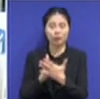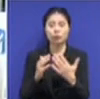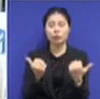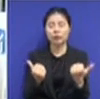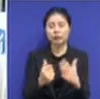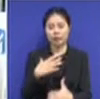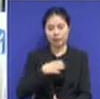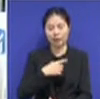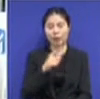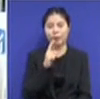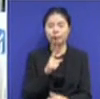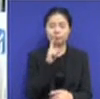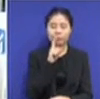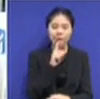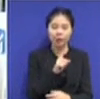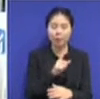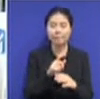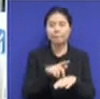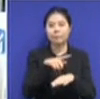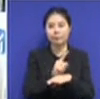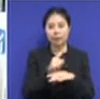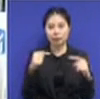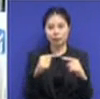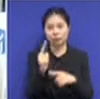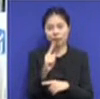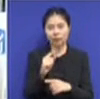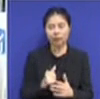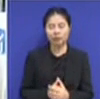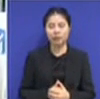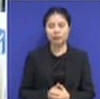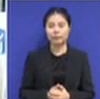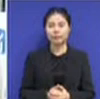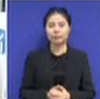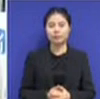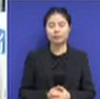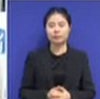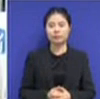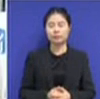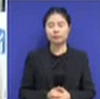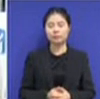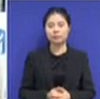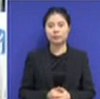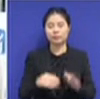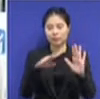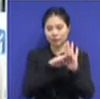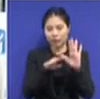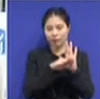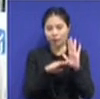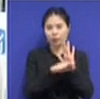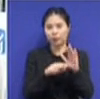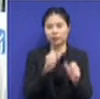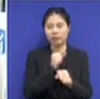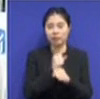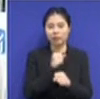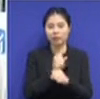out to be quite fast, especially during the moment that they proposed the two names as Prime Minister candidates.